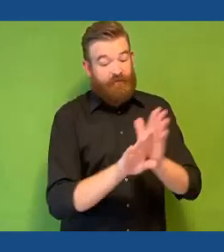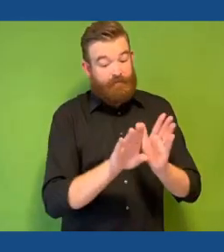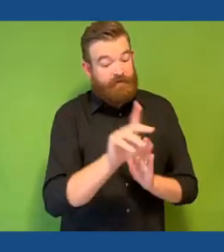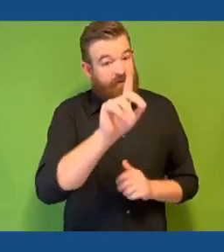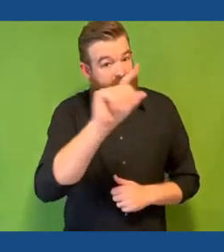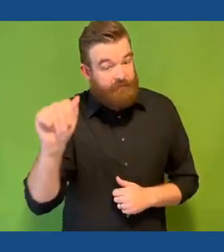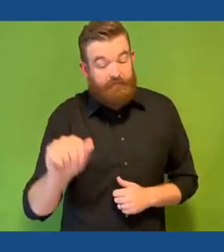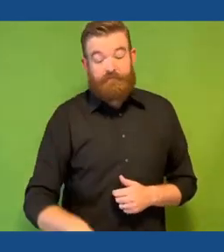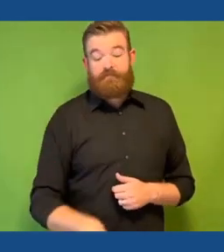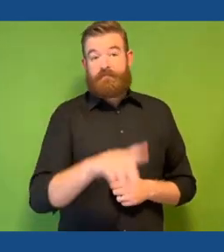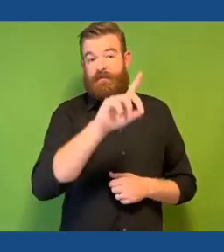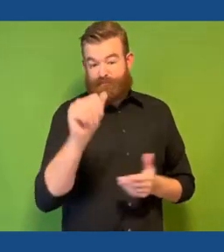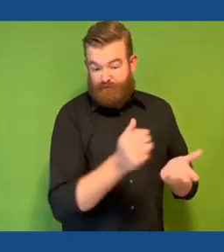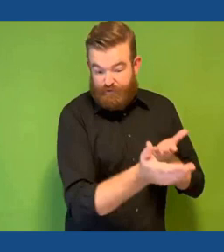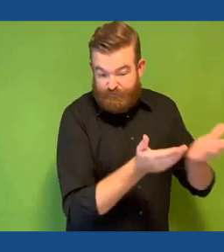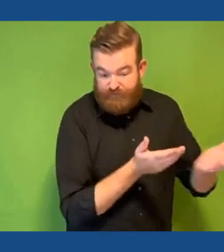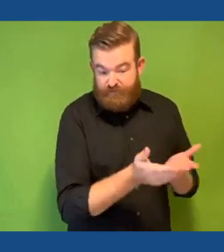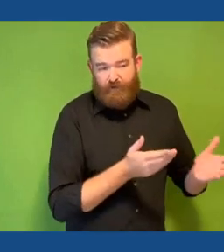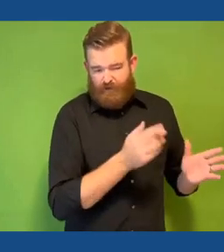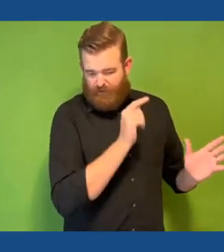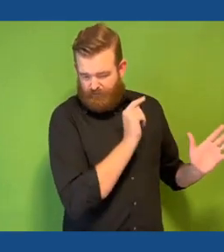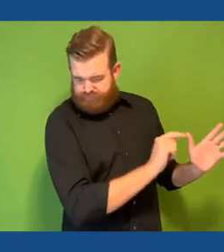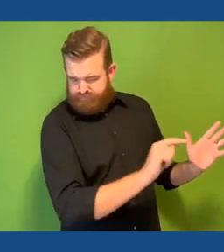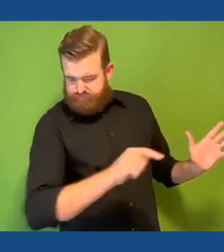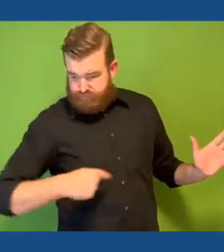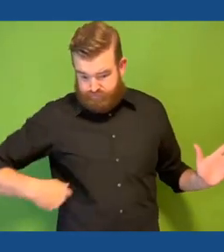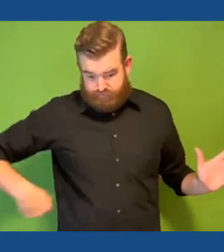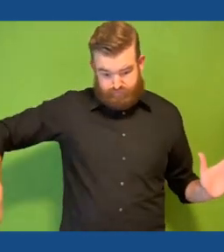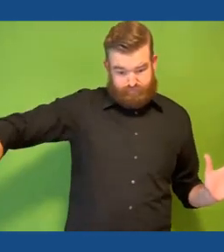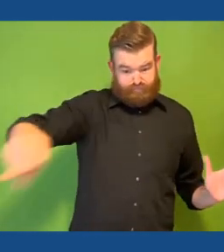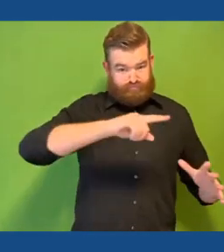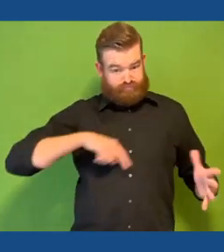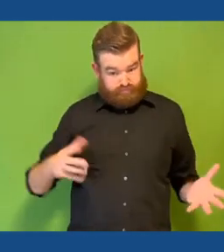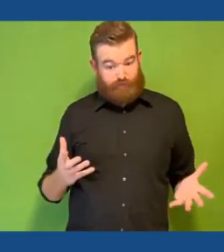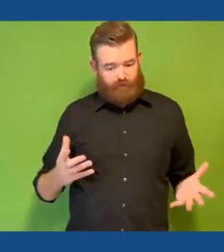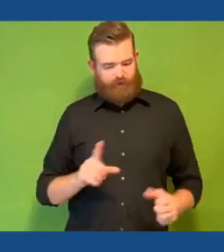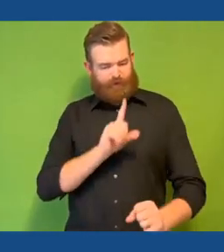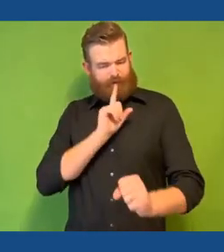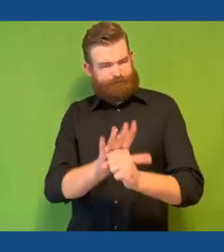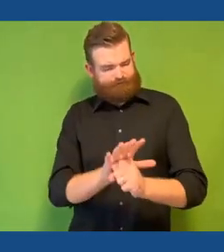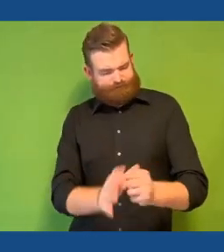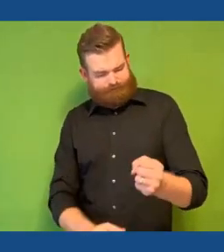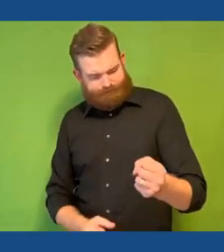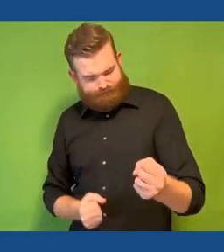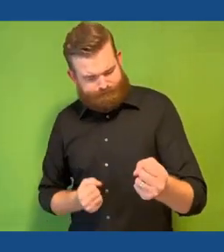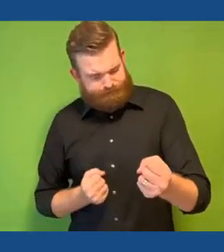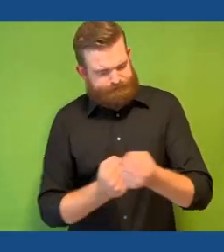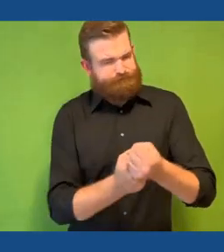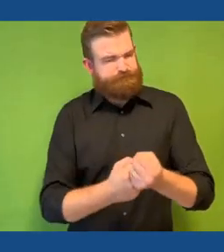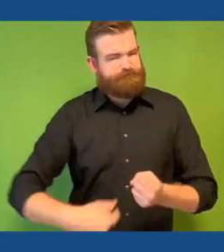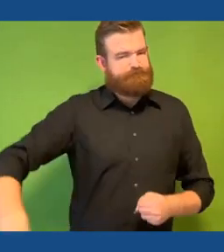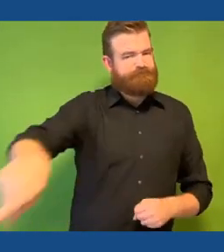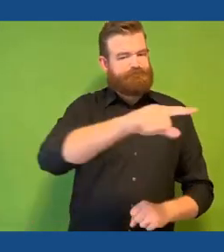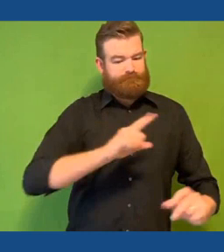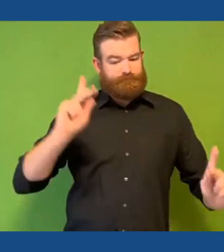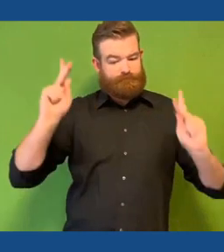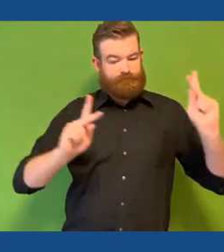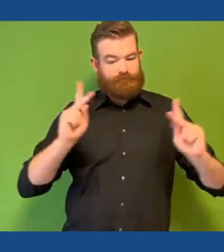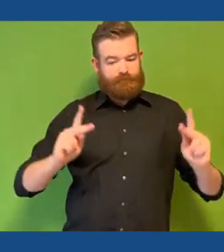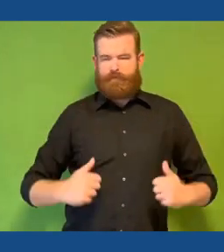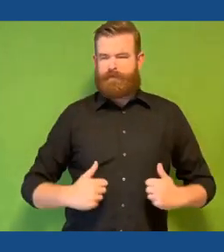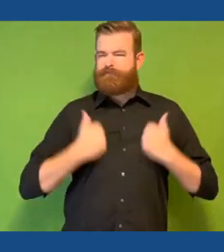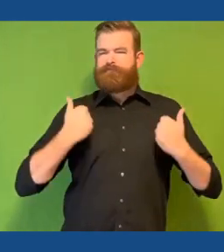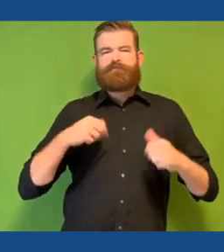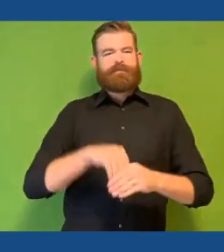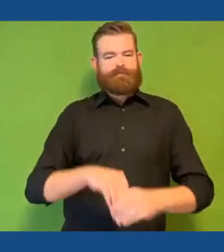Developmental Disabilities and Disability Services, we are committed to supporting individuals to live in